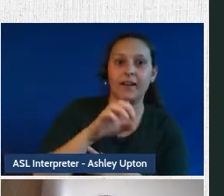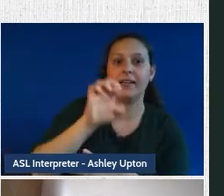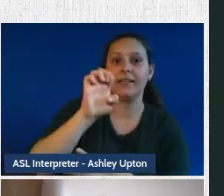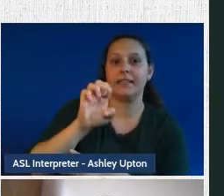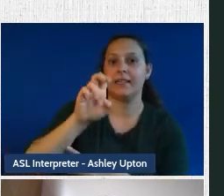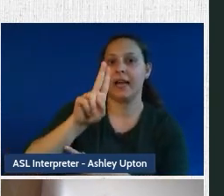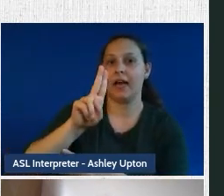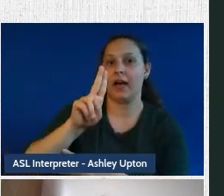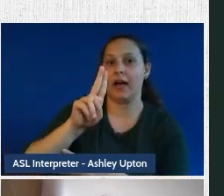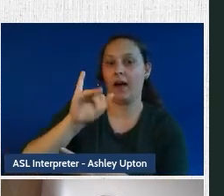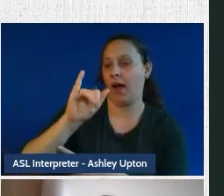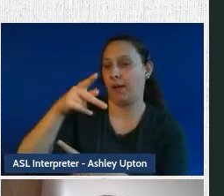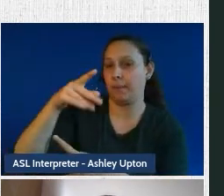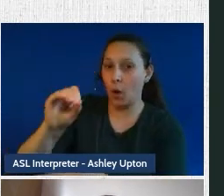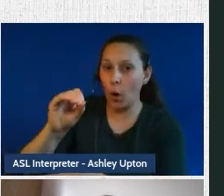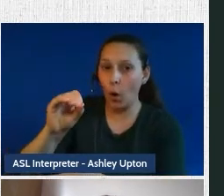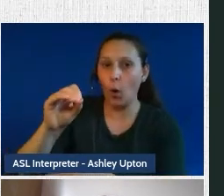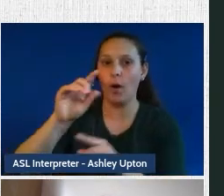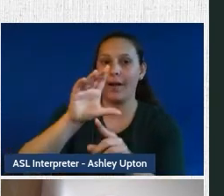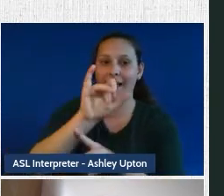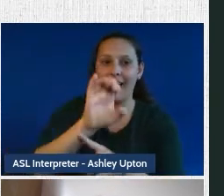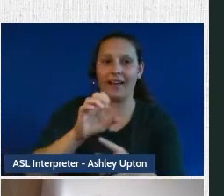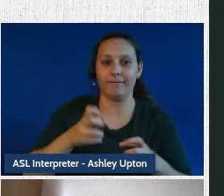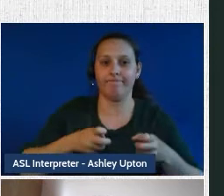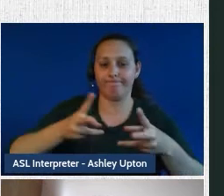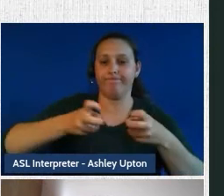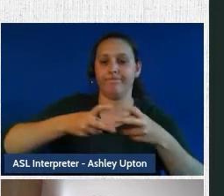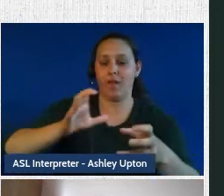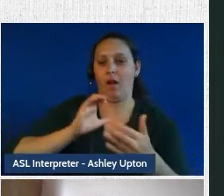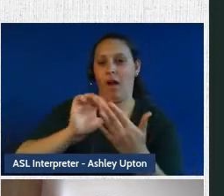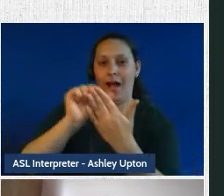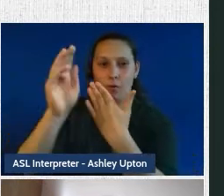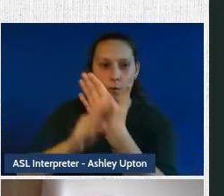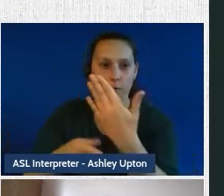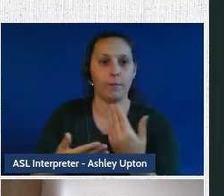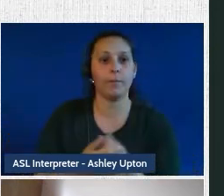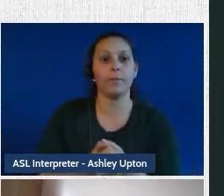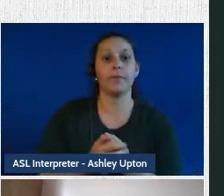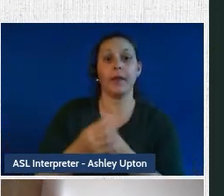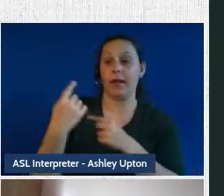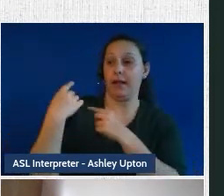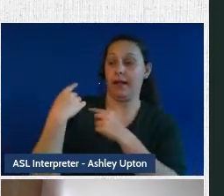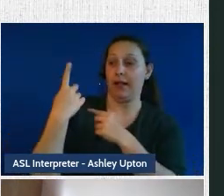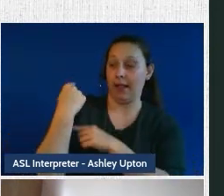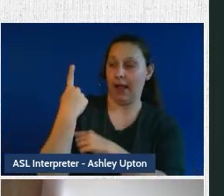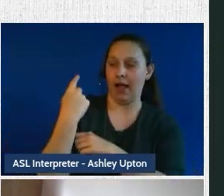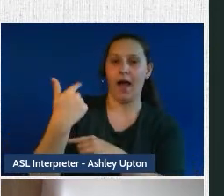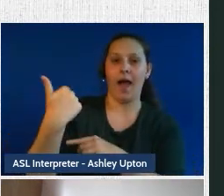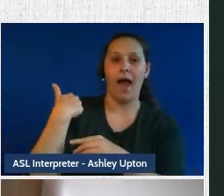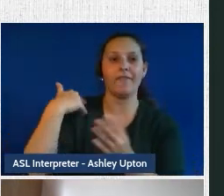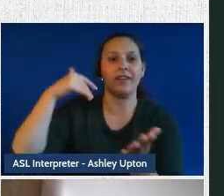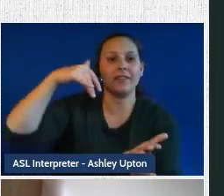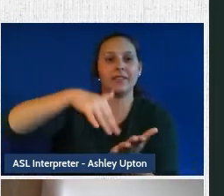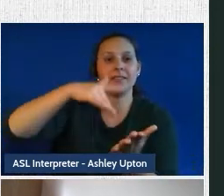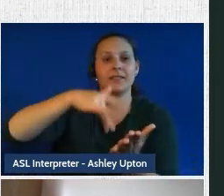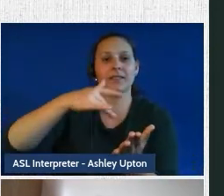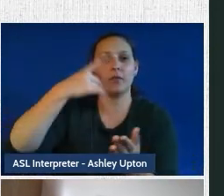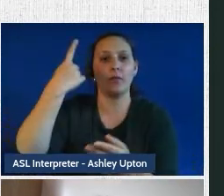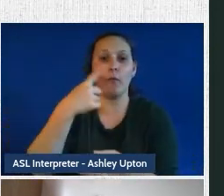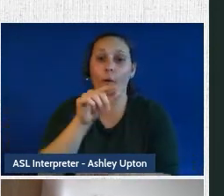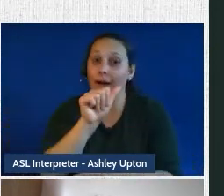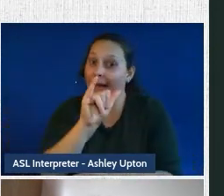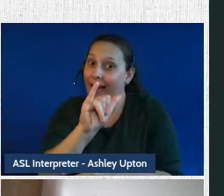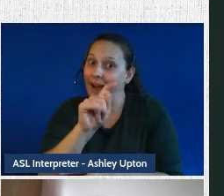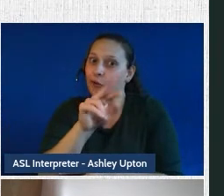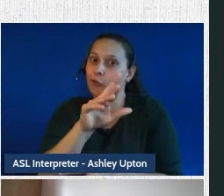cases for input into our algorithm. Last year, we also wrote and submitted a feasibility study on AI trademark dispute